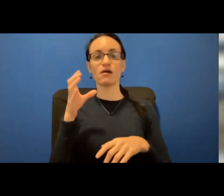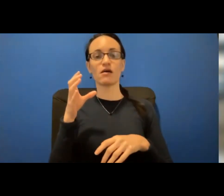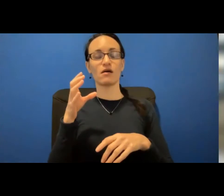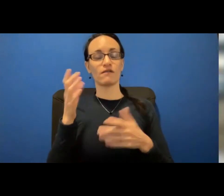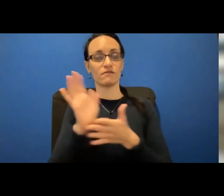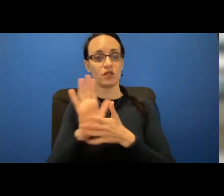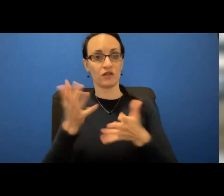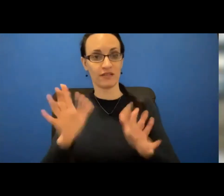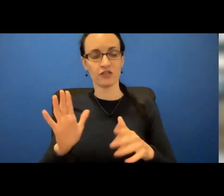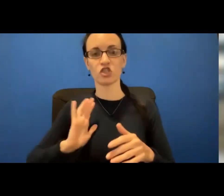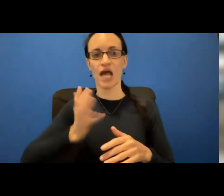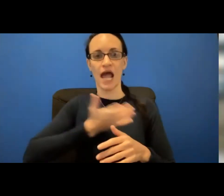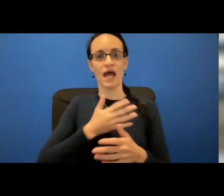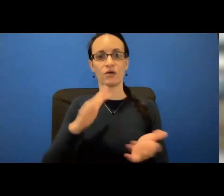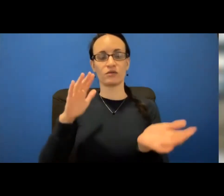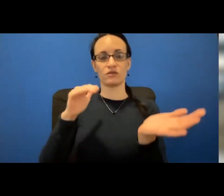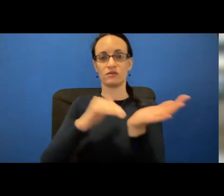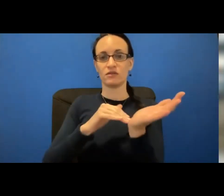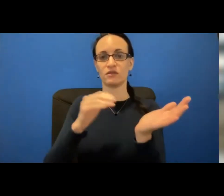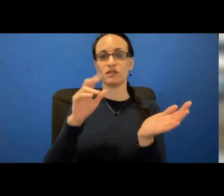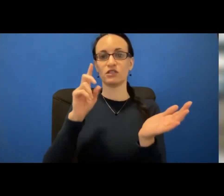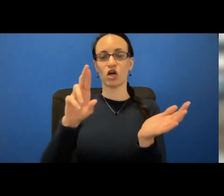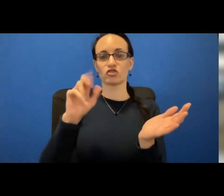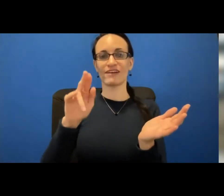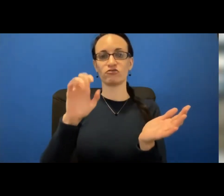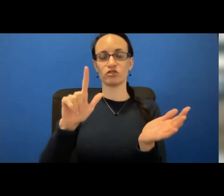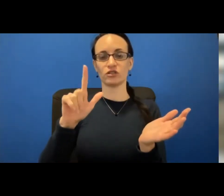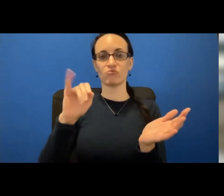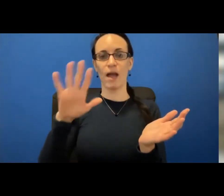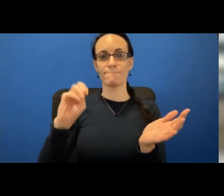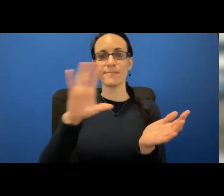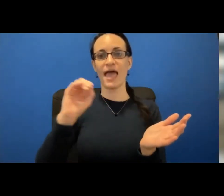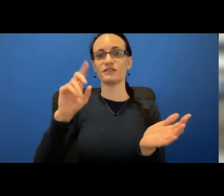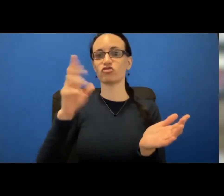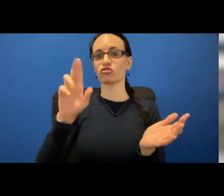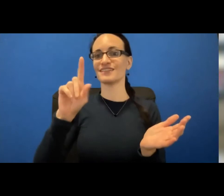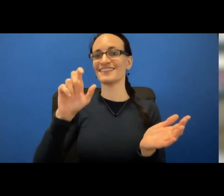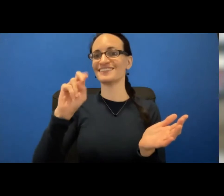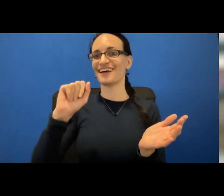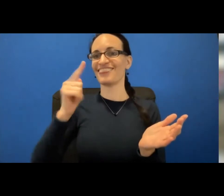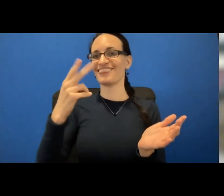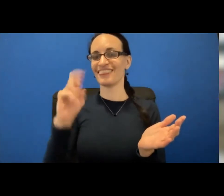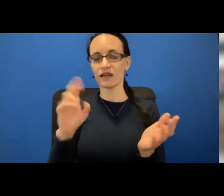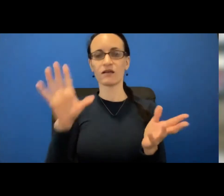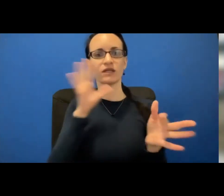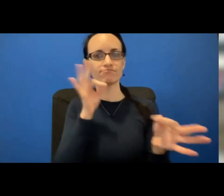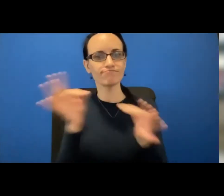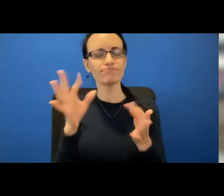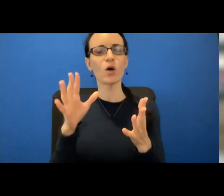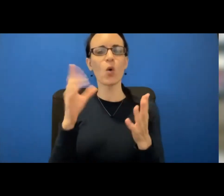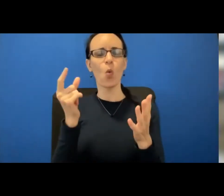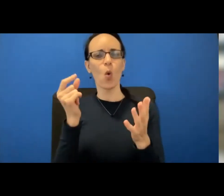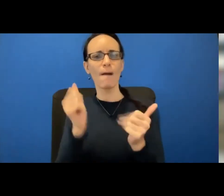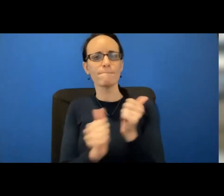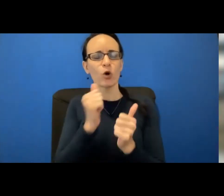renowned physicians, Dr. Rachel Brehm and Dr. Lena Nathan, are going to come on, and they're going to break down the most important breast takeaways from those videos.